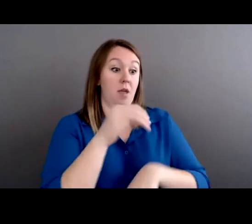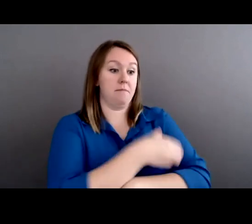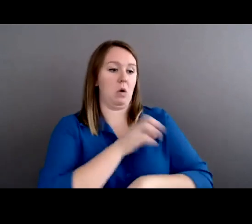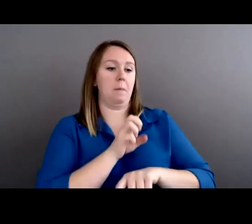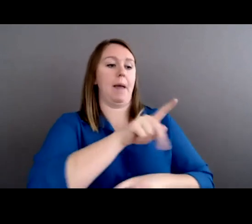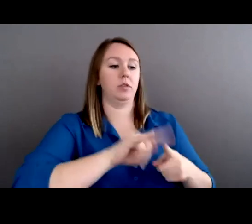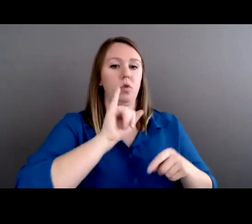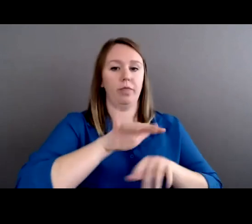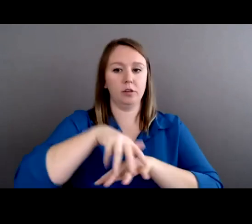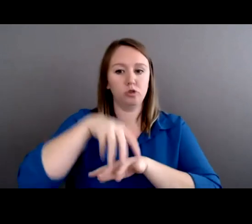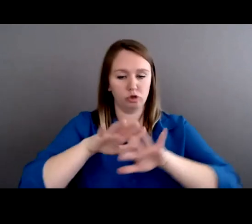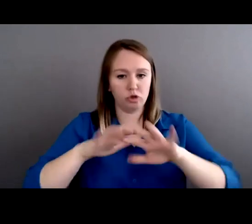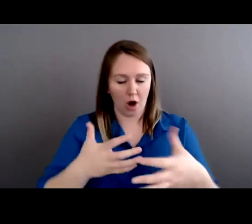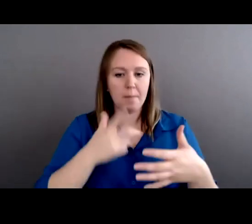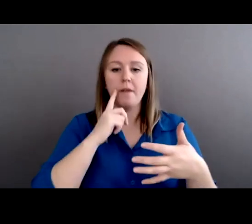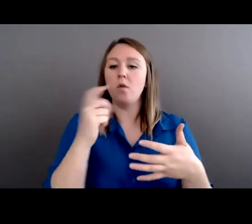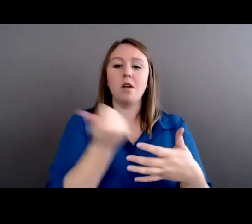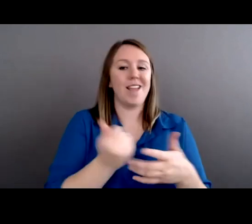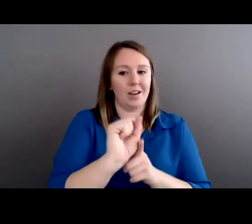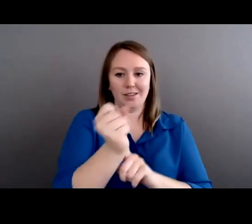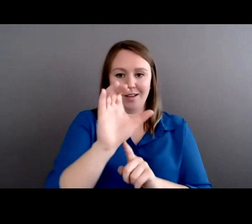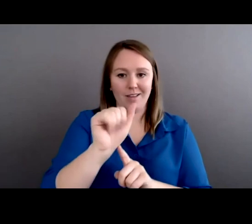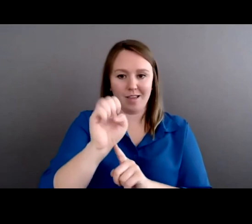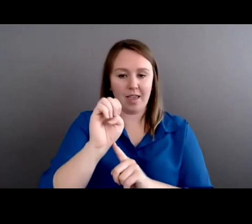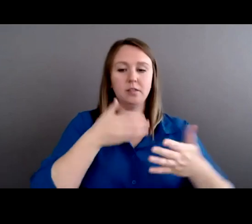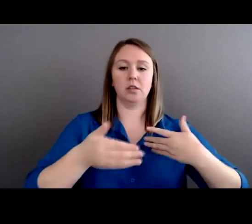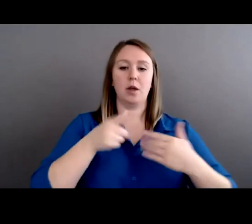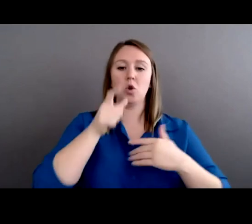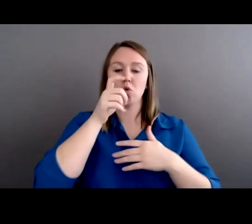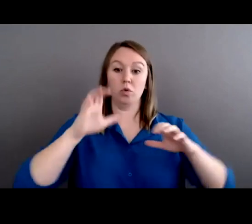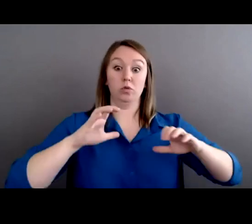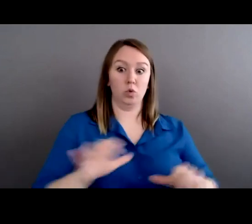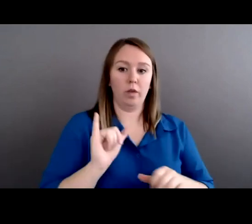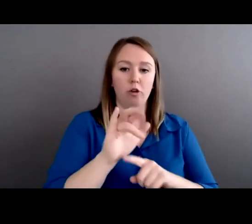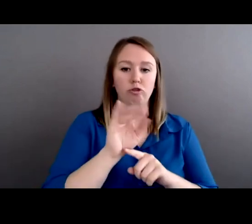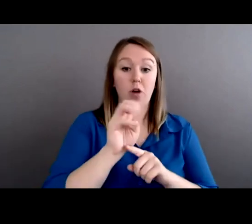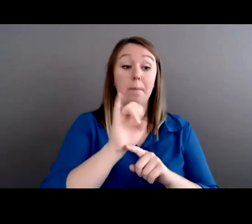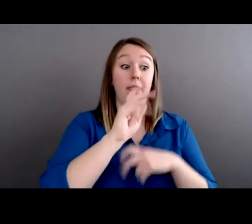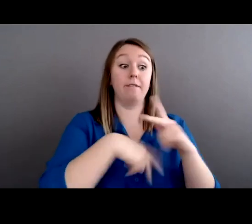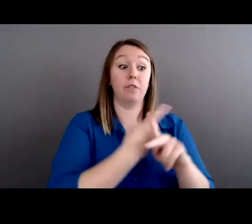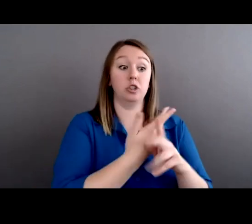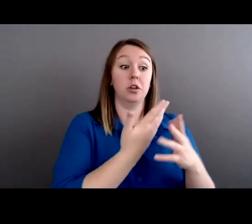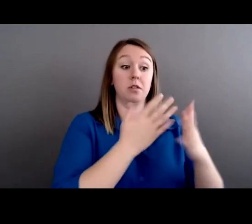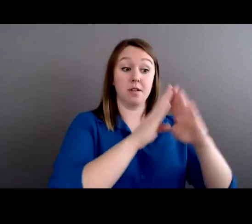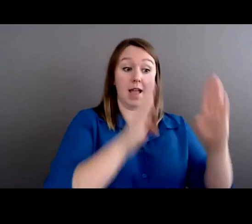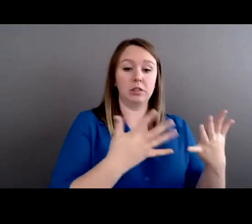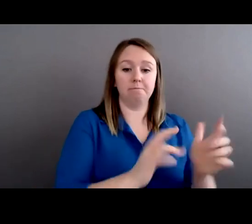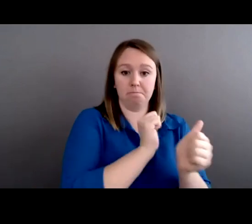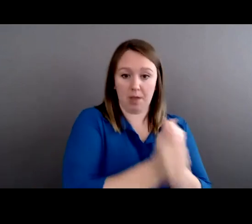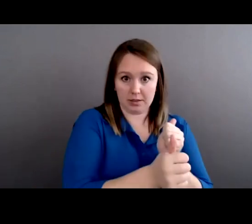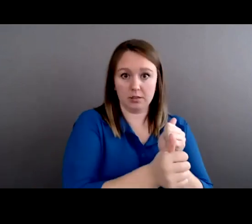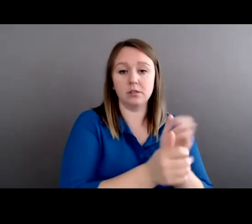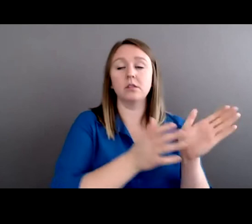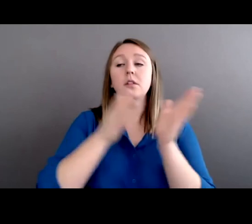matter who commits it. So that version passed the House. So it has passed the House. And then we have